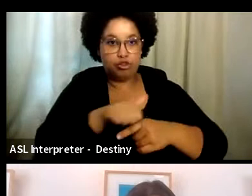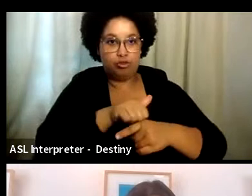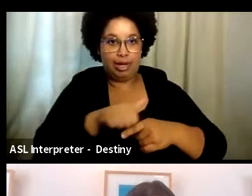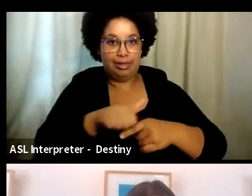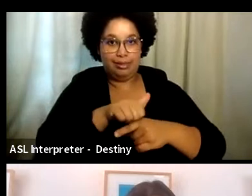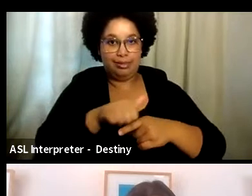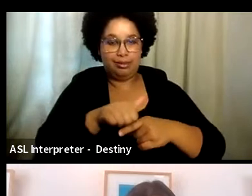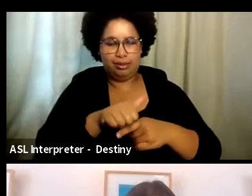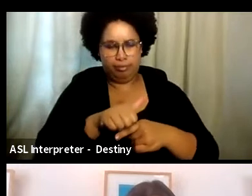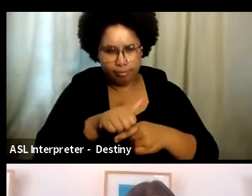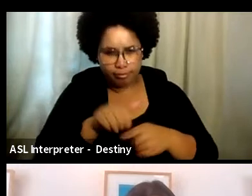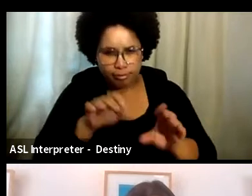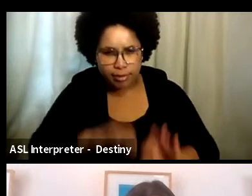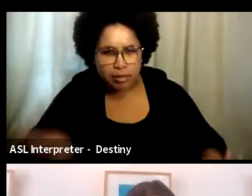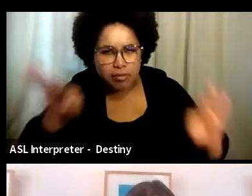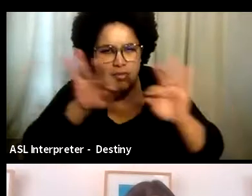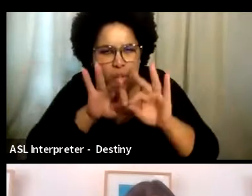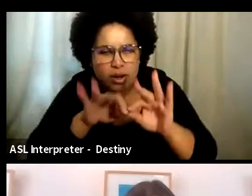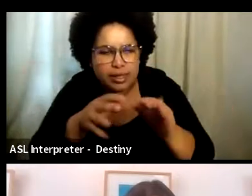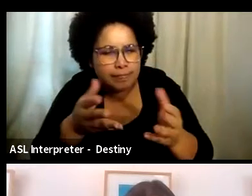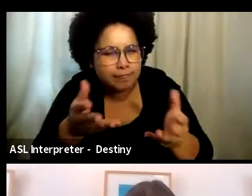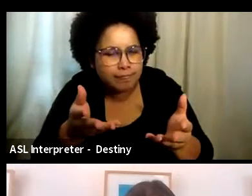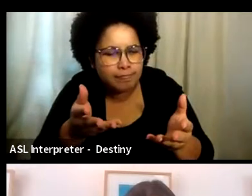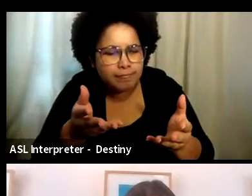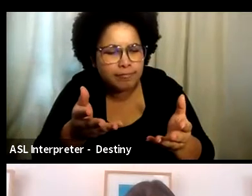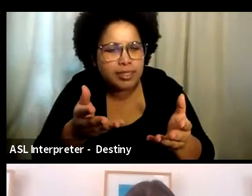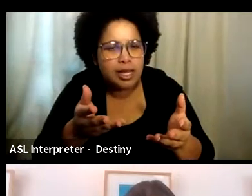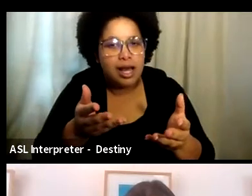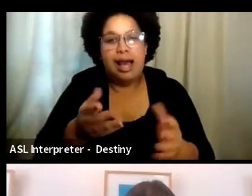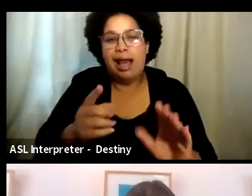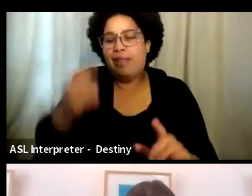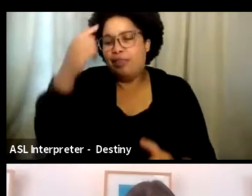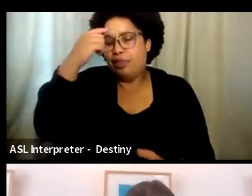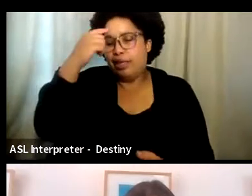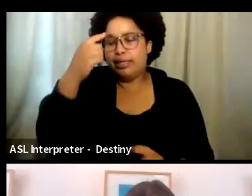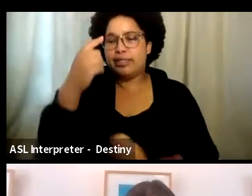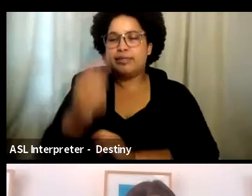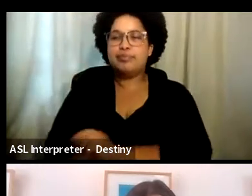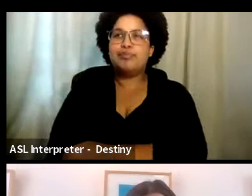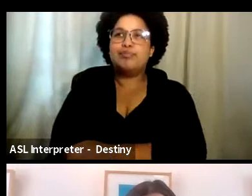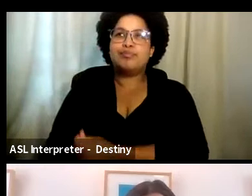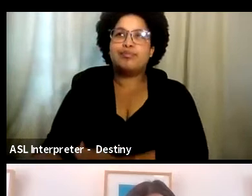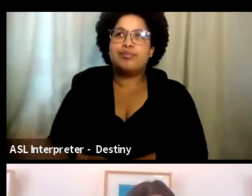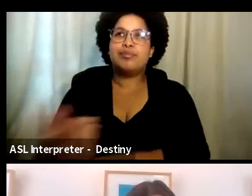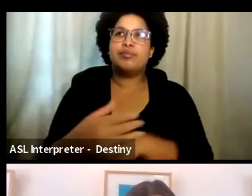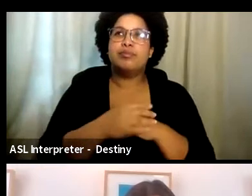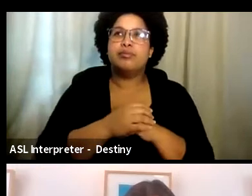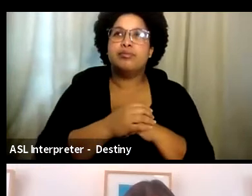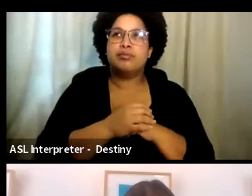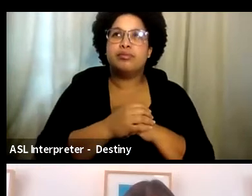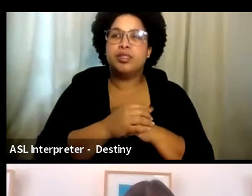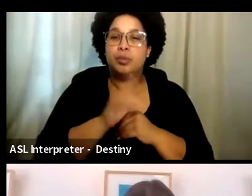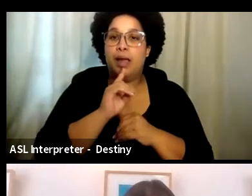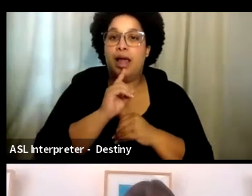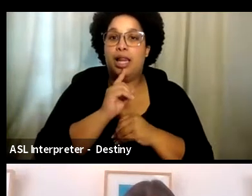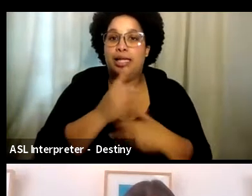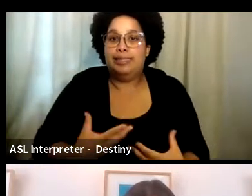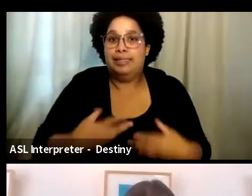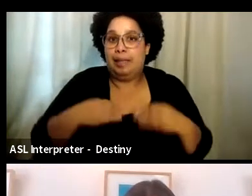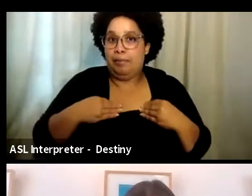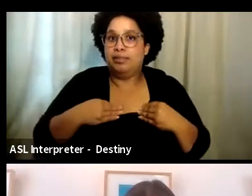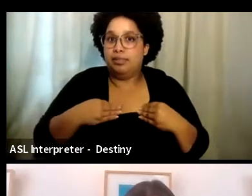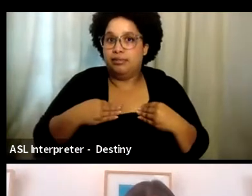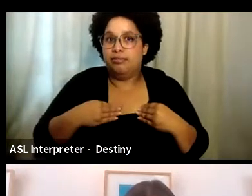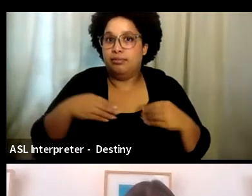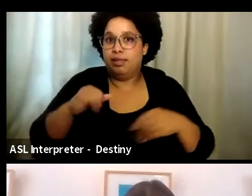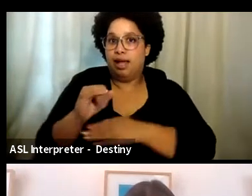How important is that piece? Because I think one of the, in terms of really getting this adopted and accepted in the way that